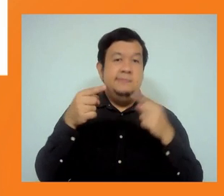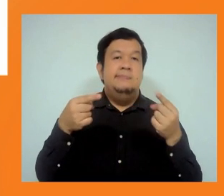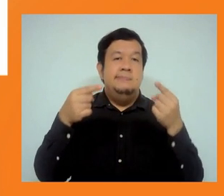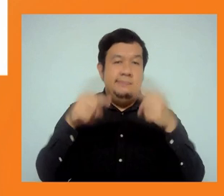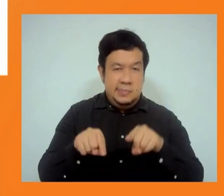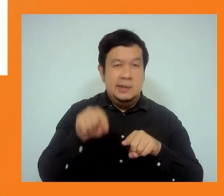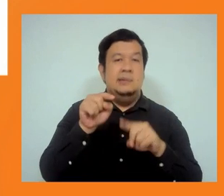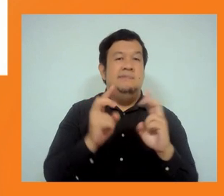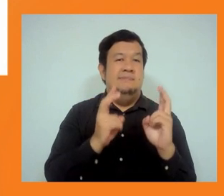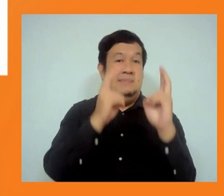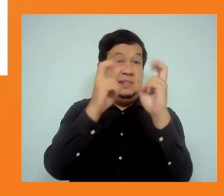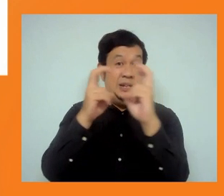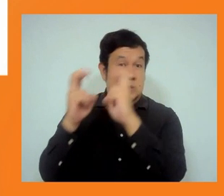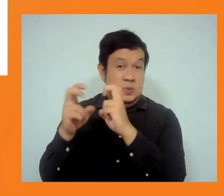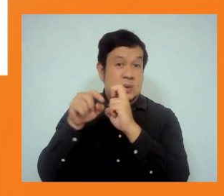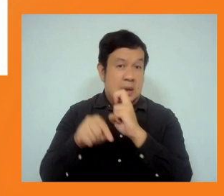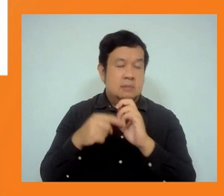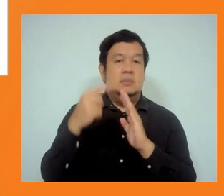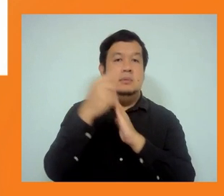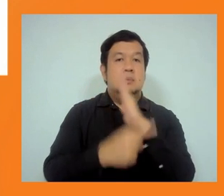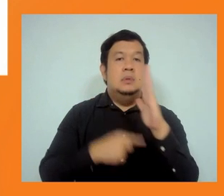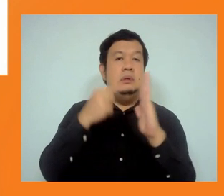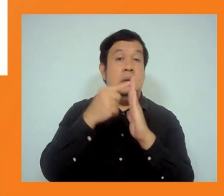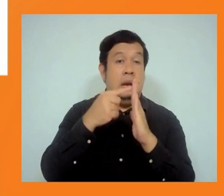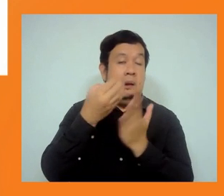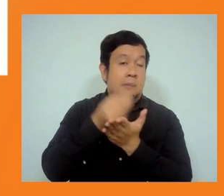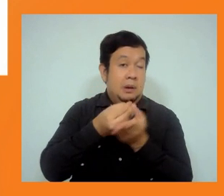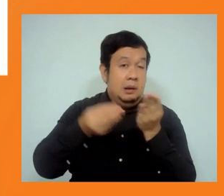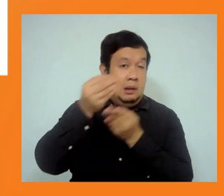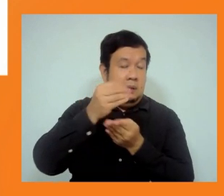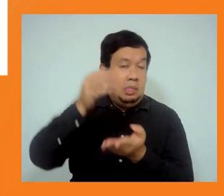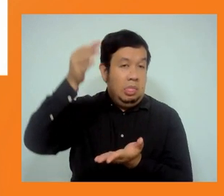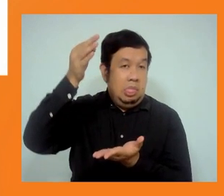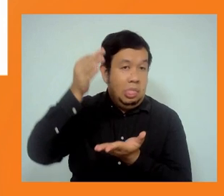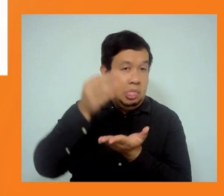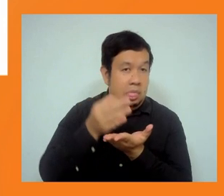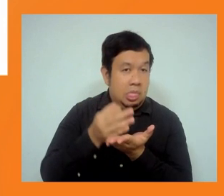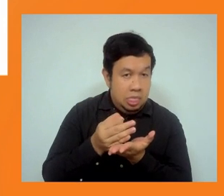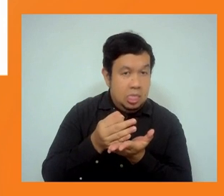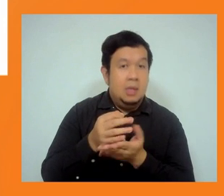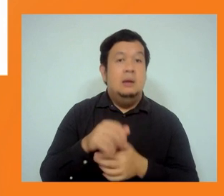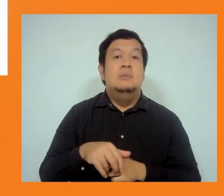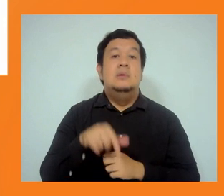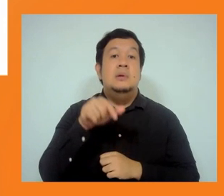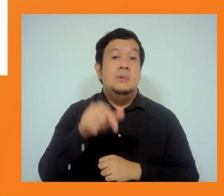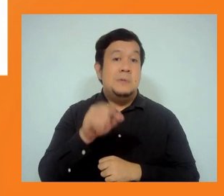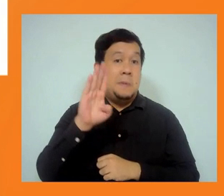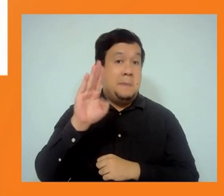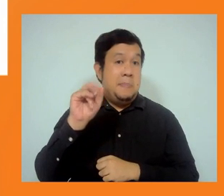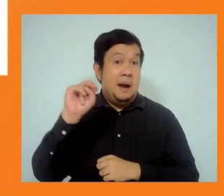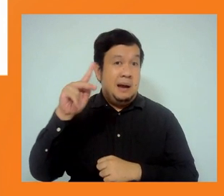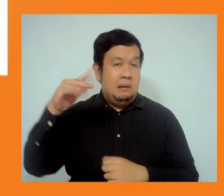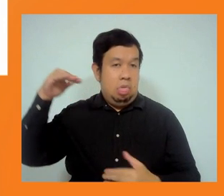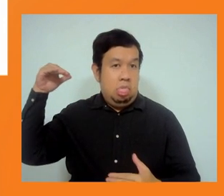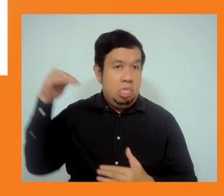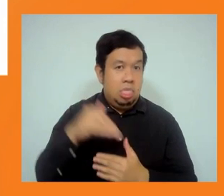So the safeguards is is is not really possible to implement. So I think those are the four areas,